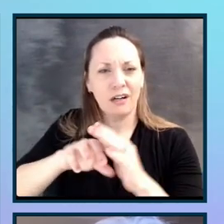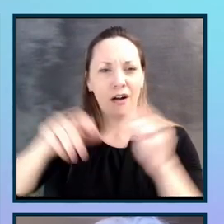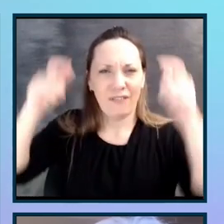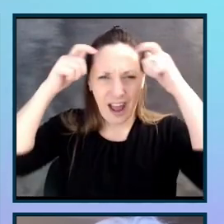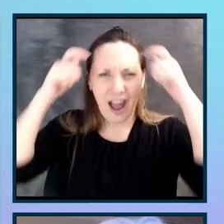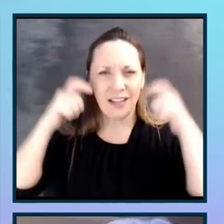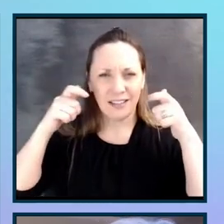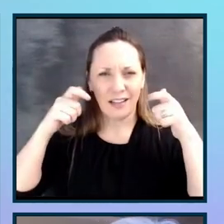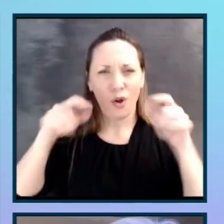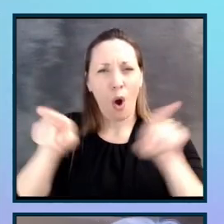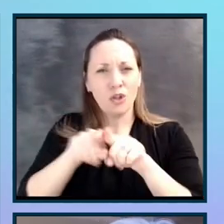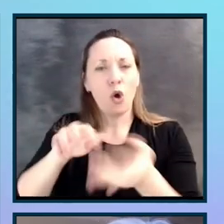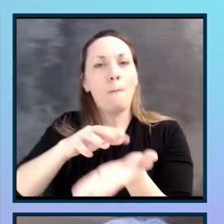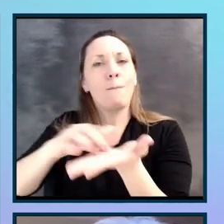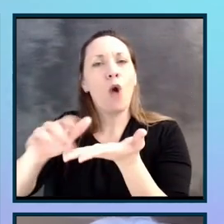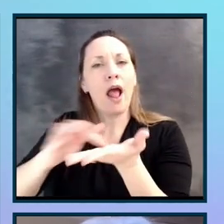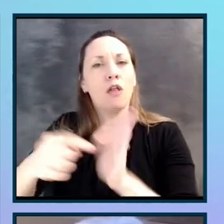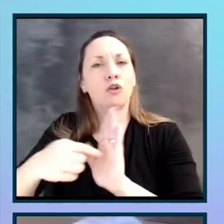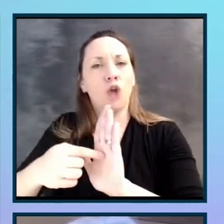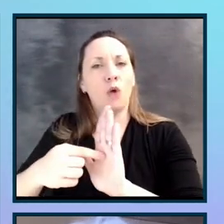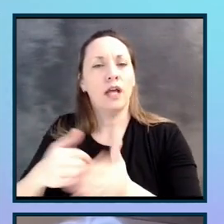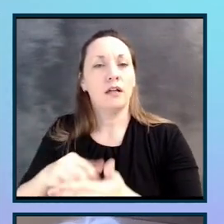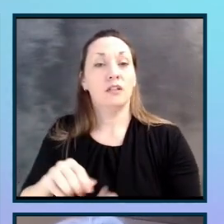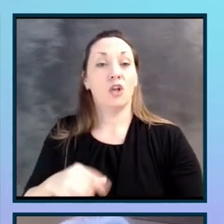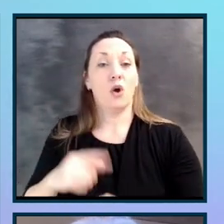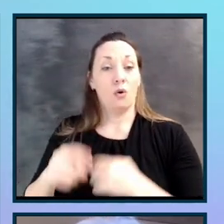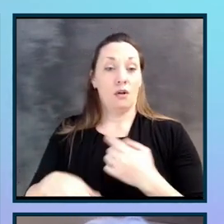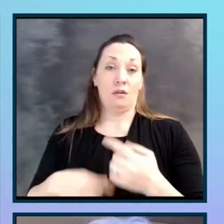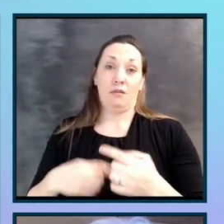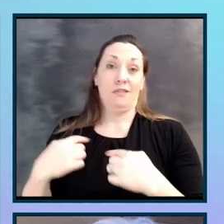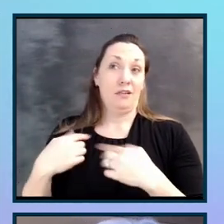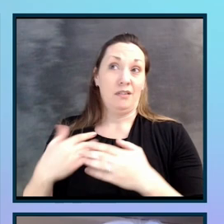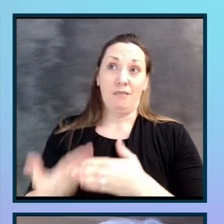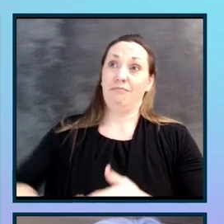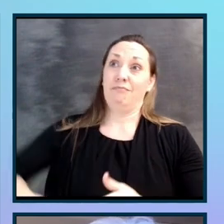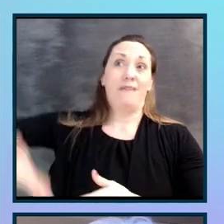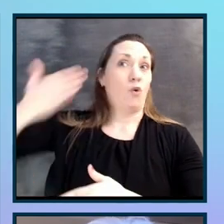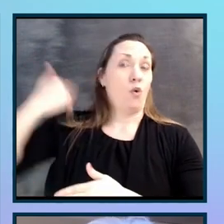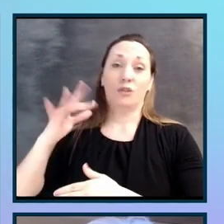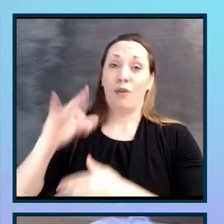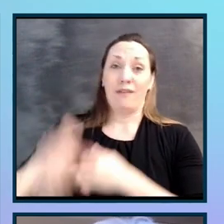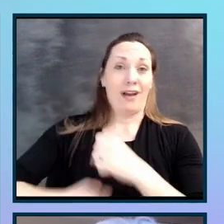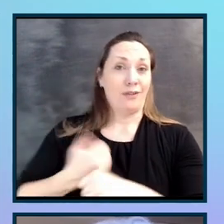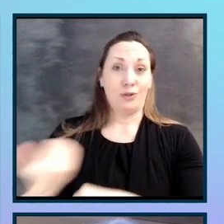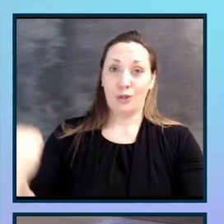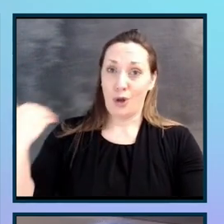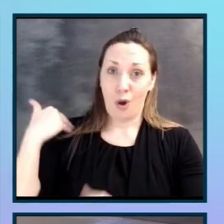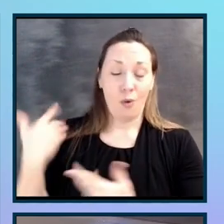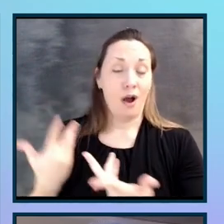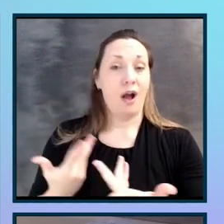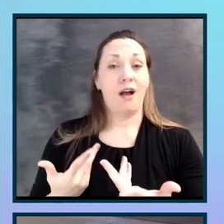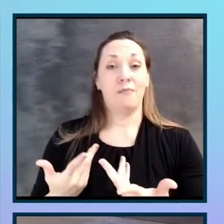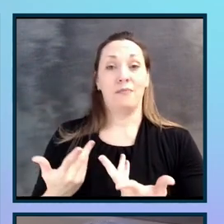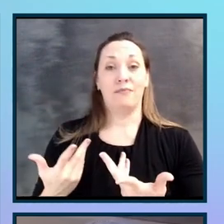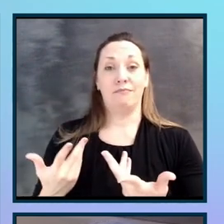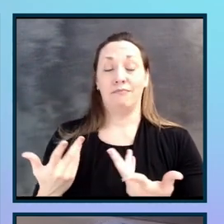1994, which is why we have the 25-plus years of collaboration around accessibility,